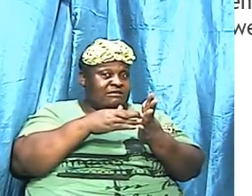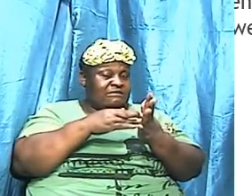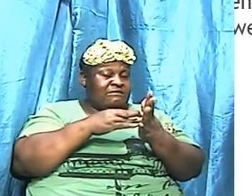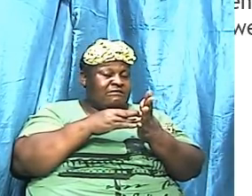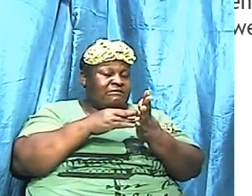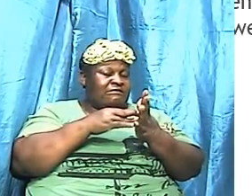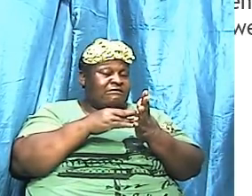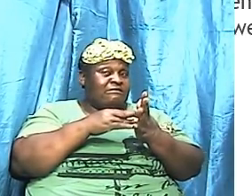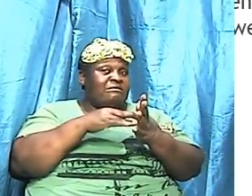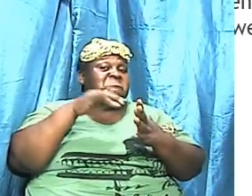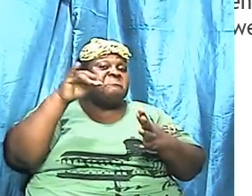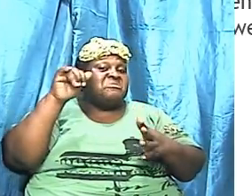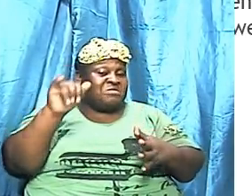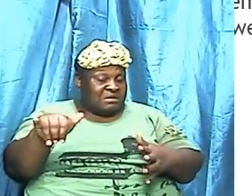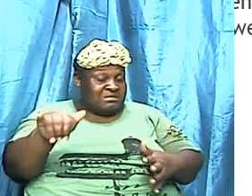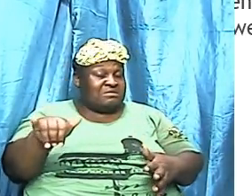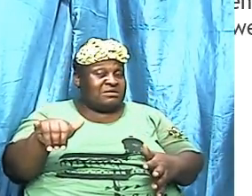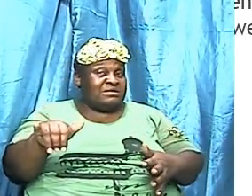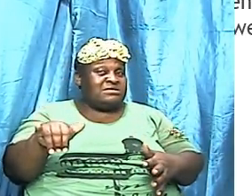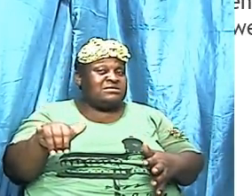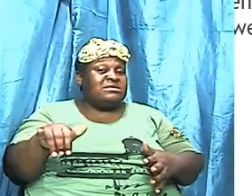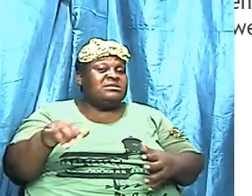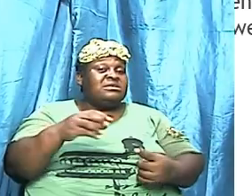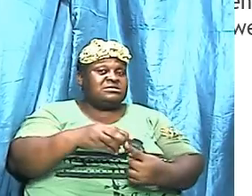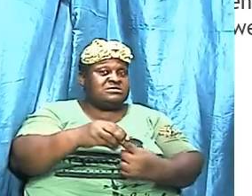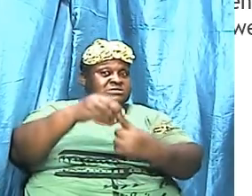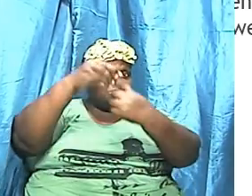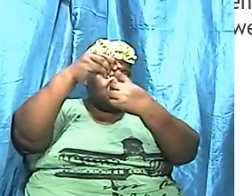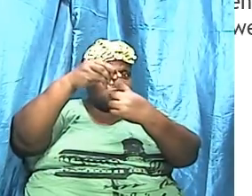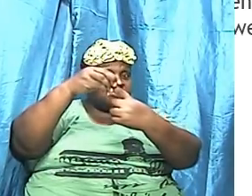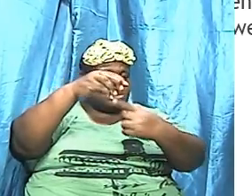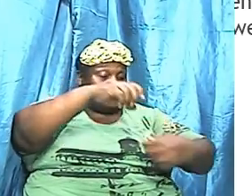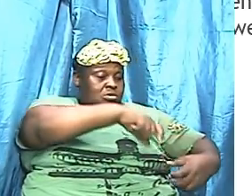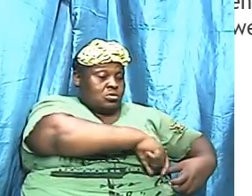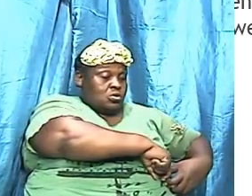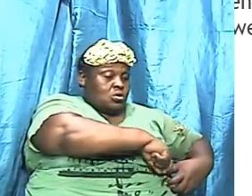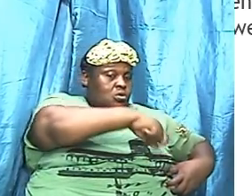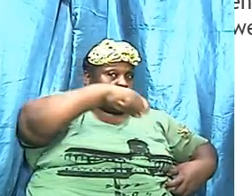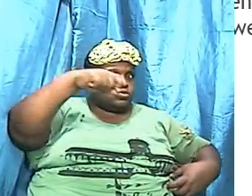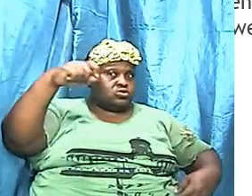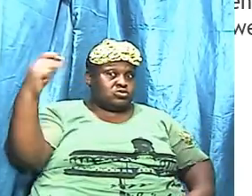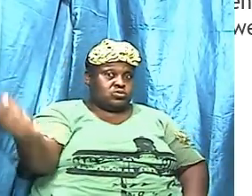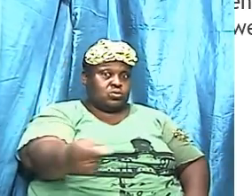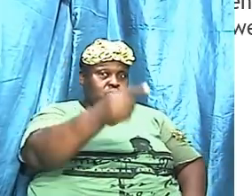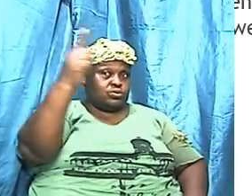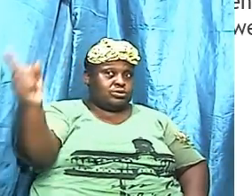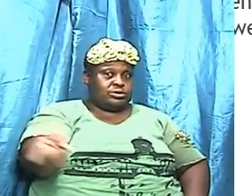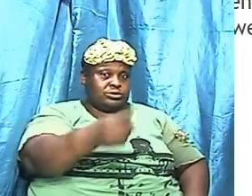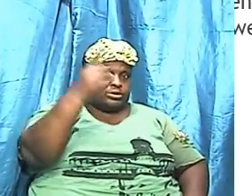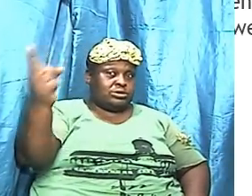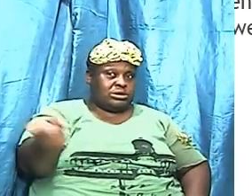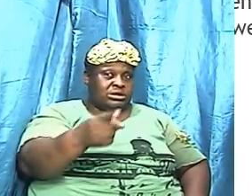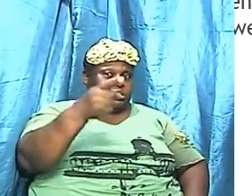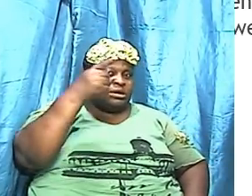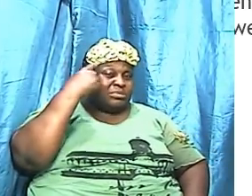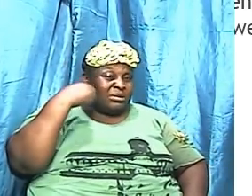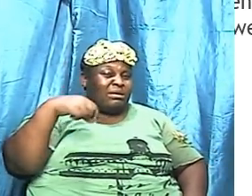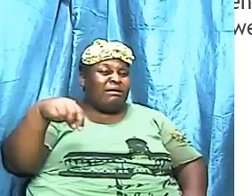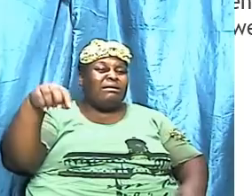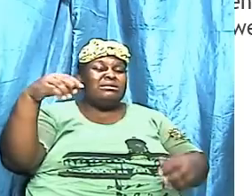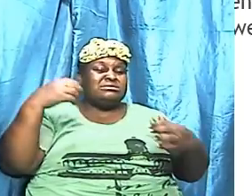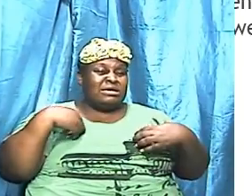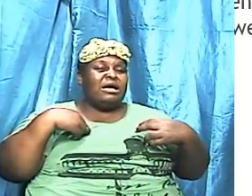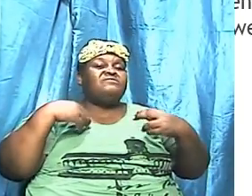That particular sword, the machara, because it had two